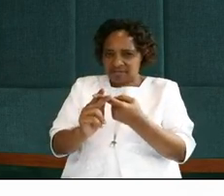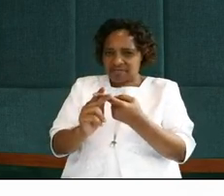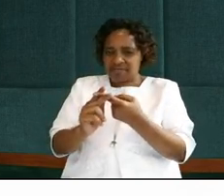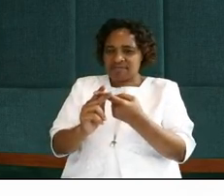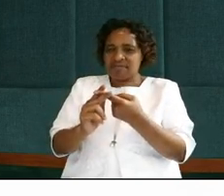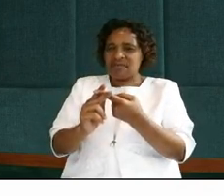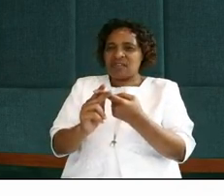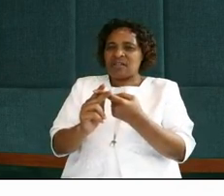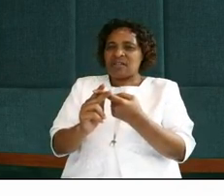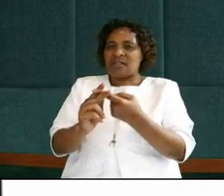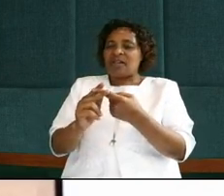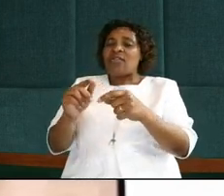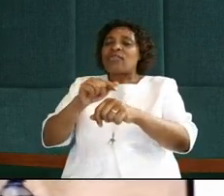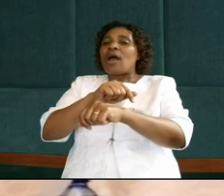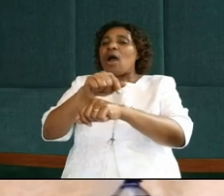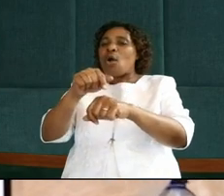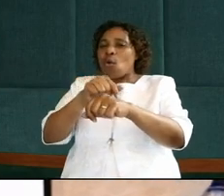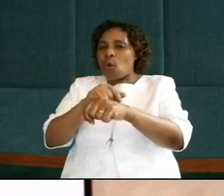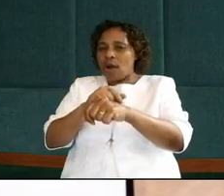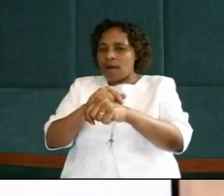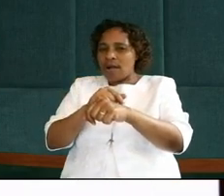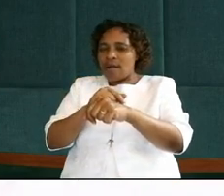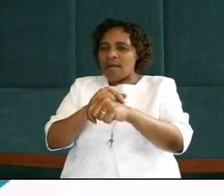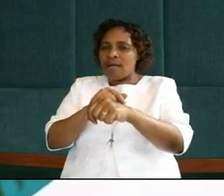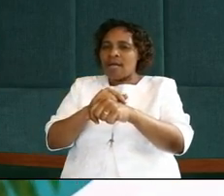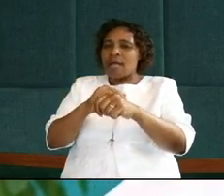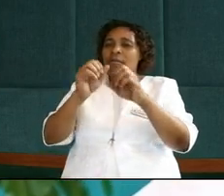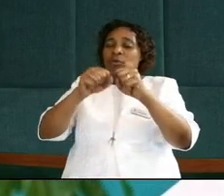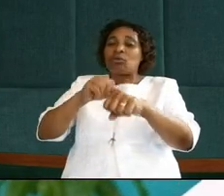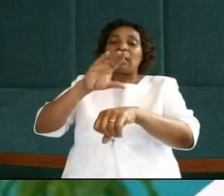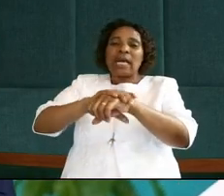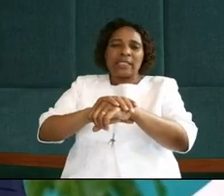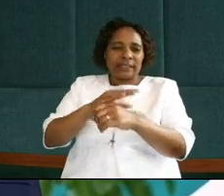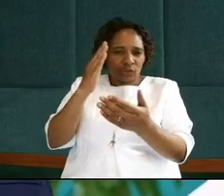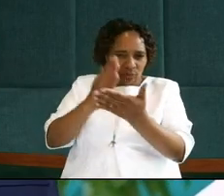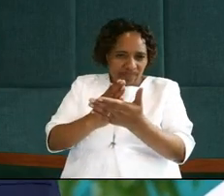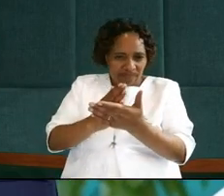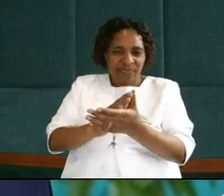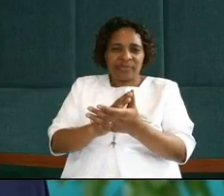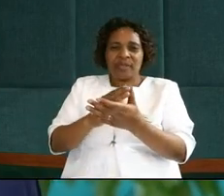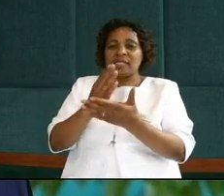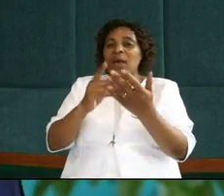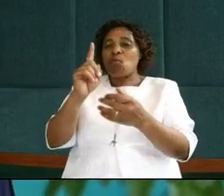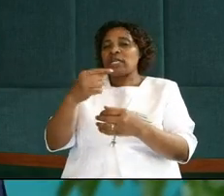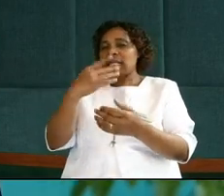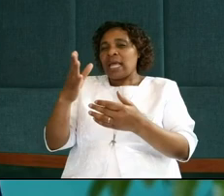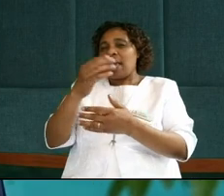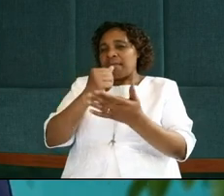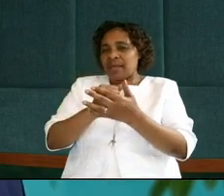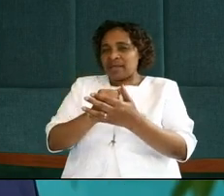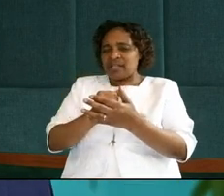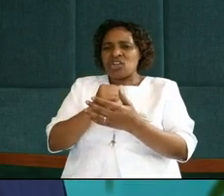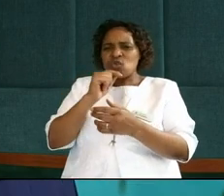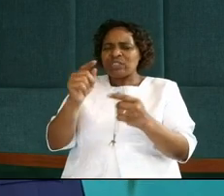that all of all the twelve, the eleven got it right, can somebody say amen, I think this is one of the most successful